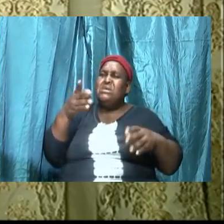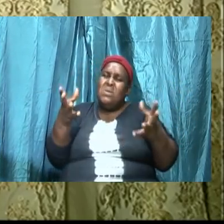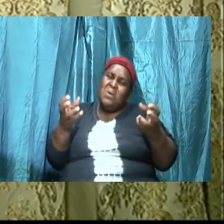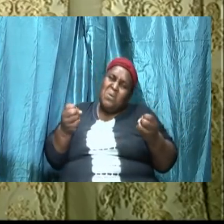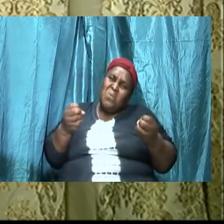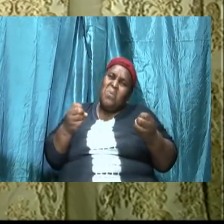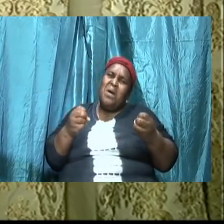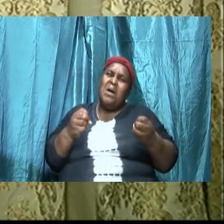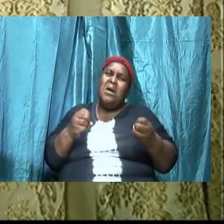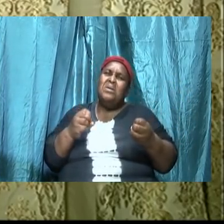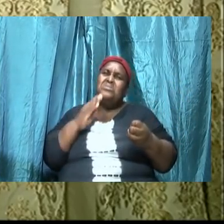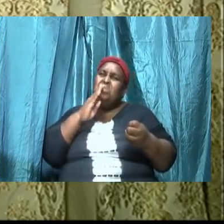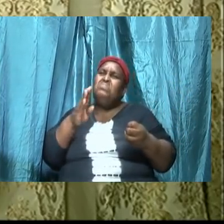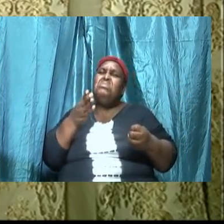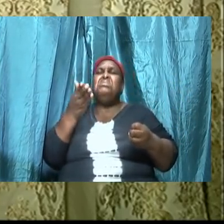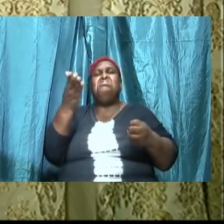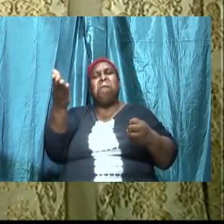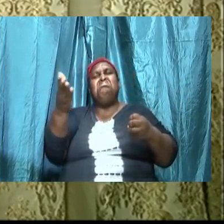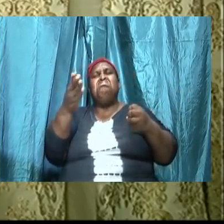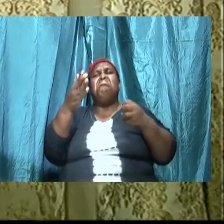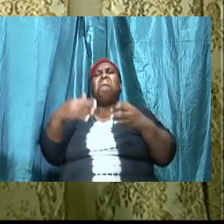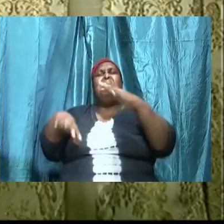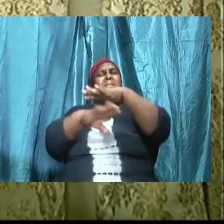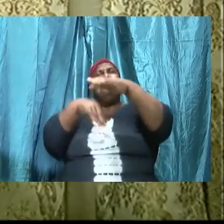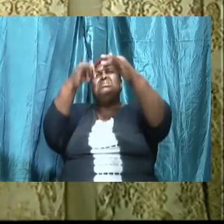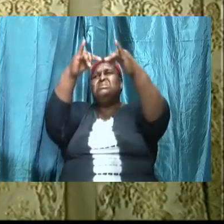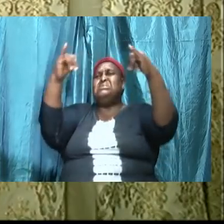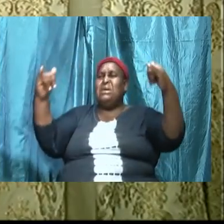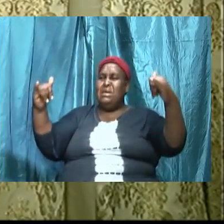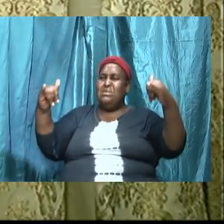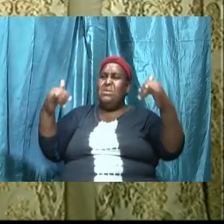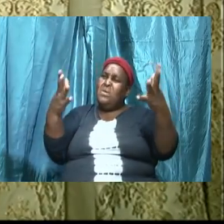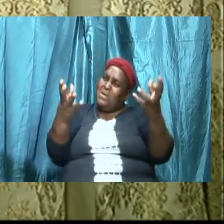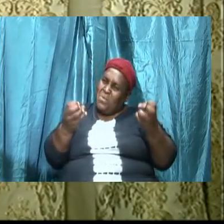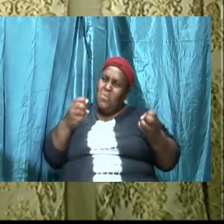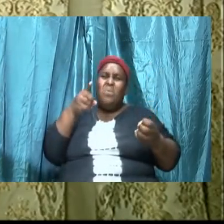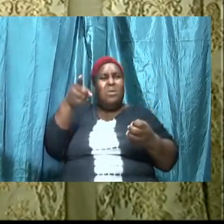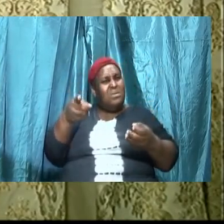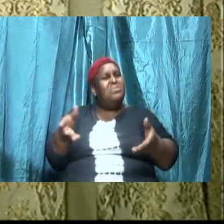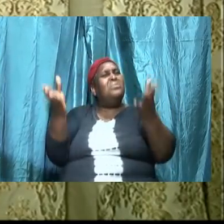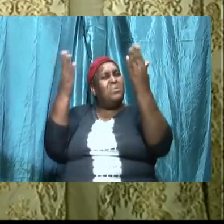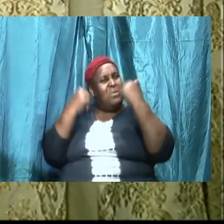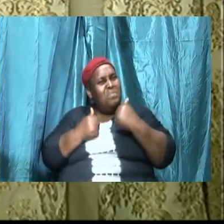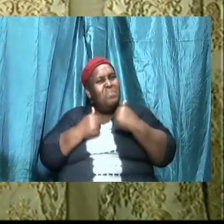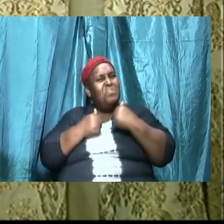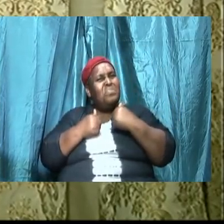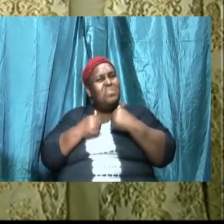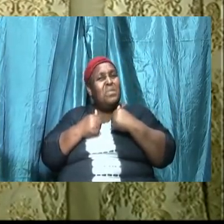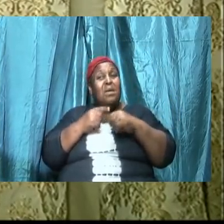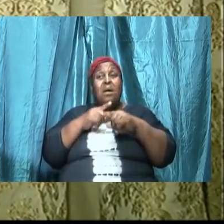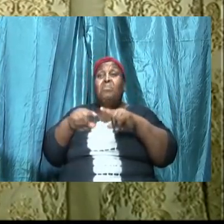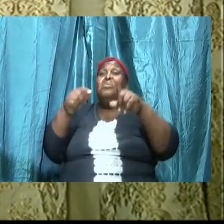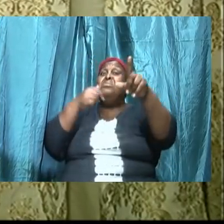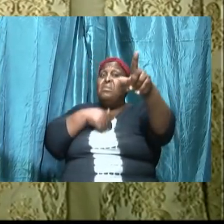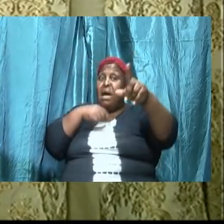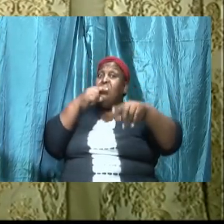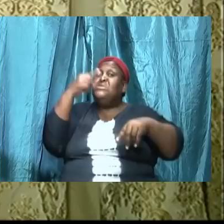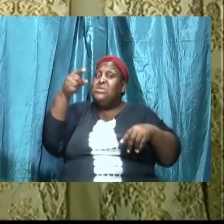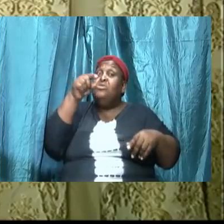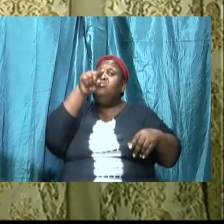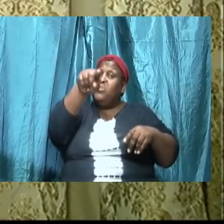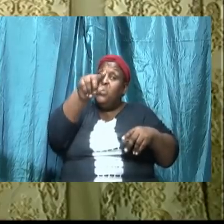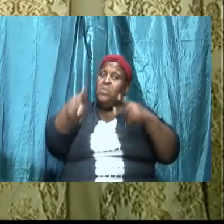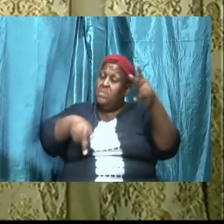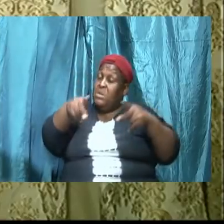I want to be there with you God bless we love that we want you to come but I am saying to you saints of God